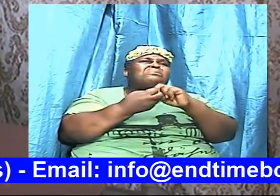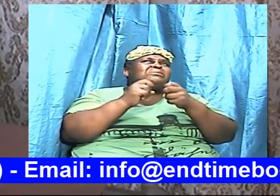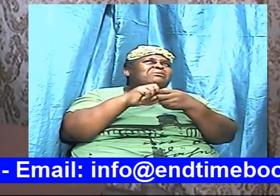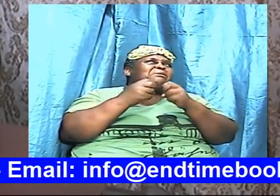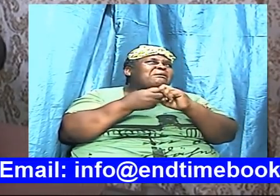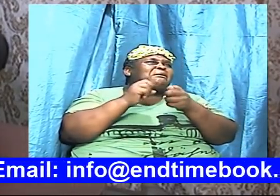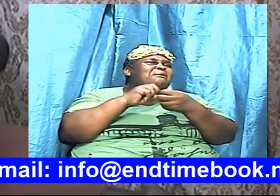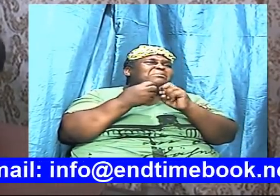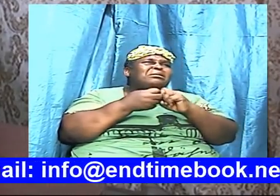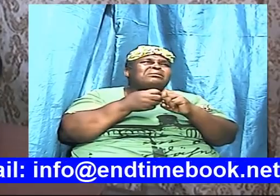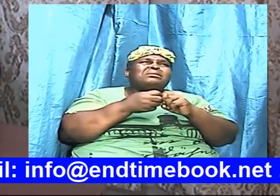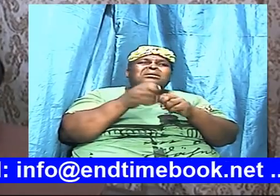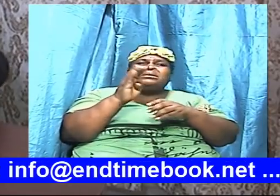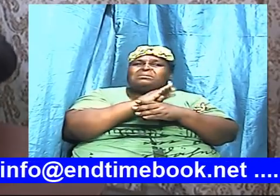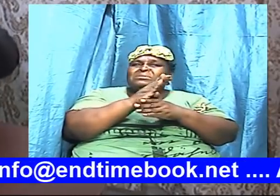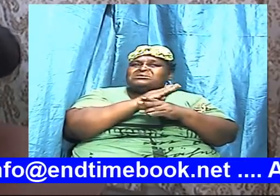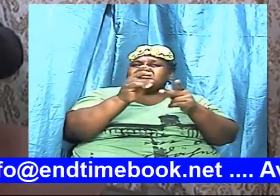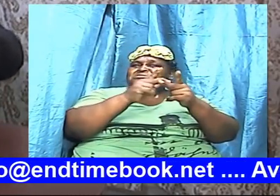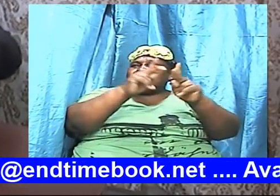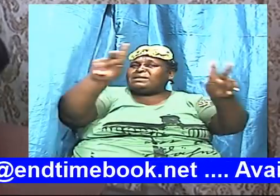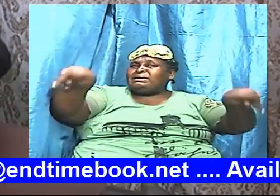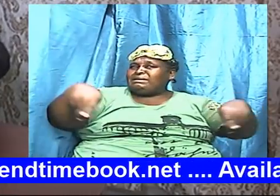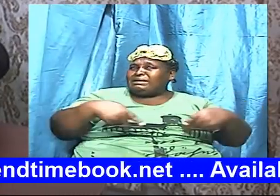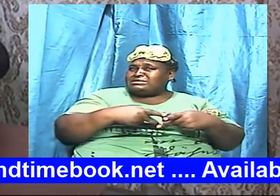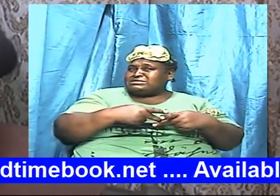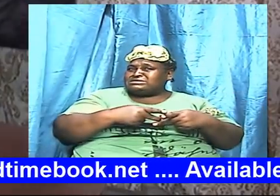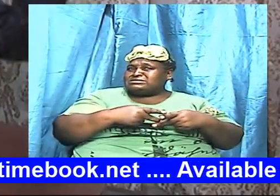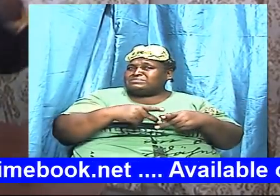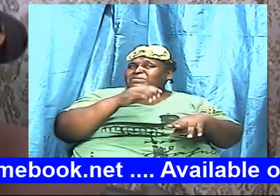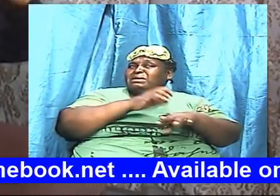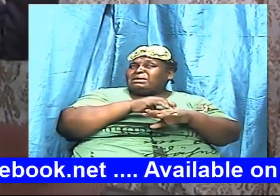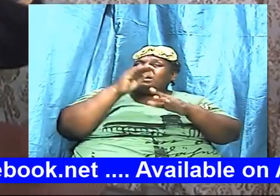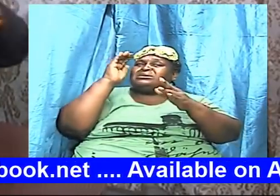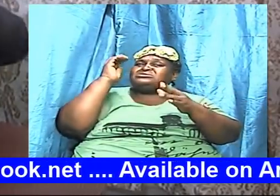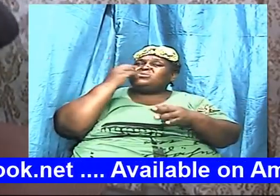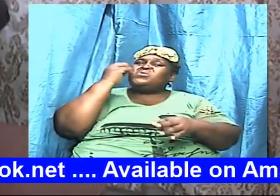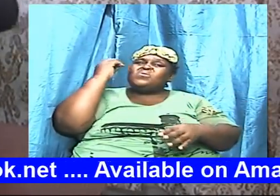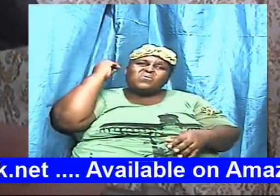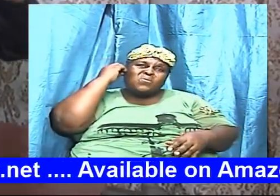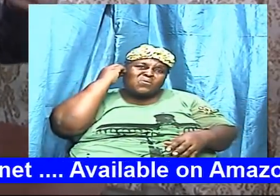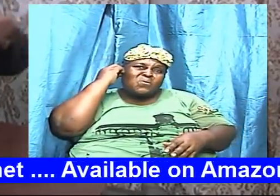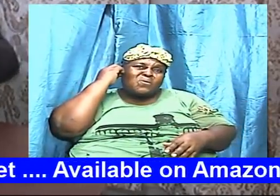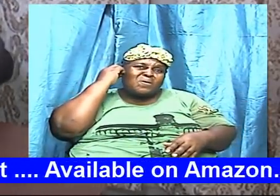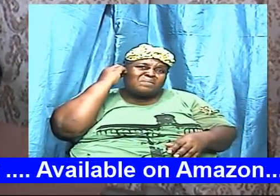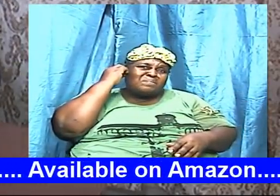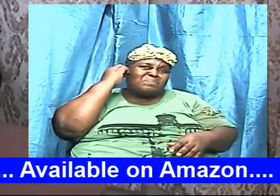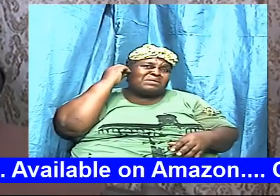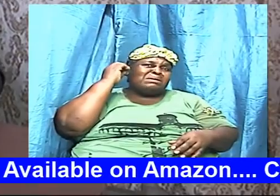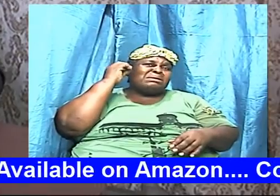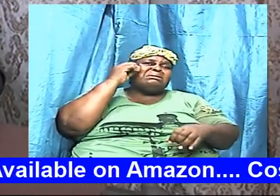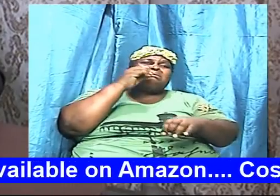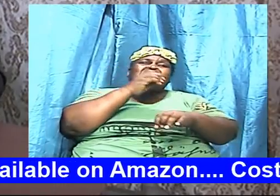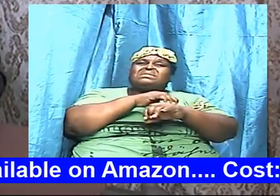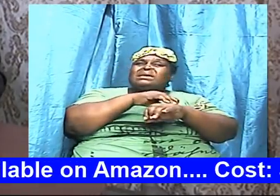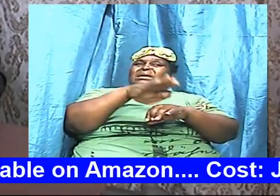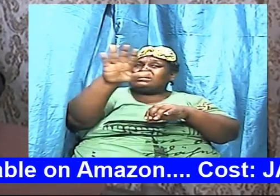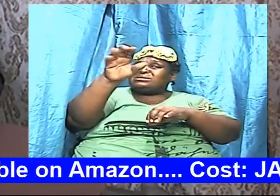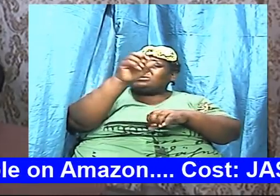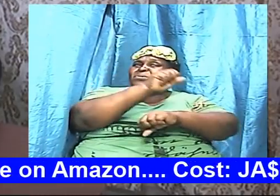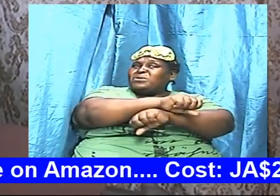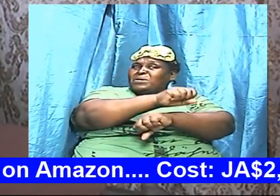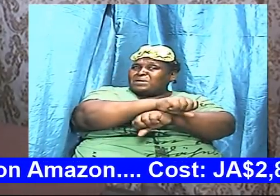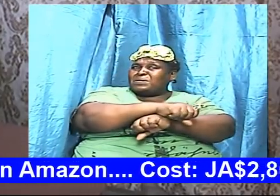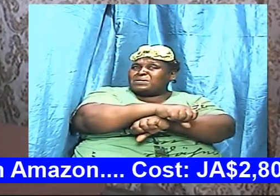business place at your jobs and at your homes and even in the four corners in the walls of the church